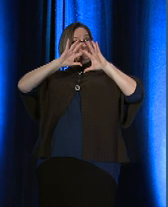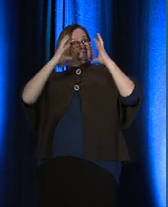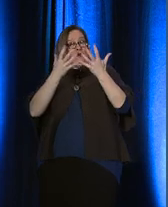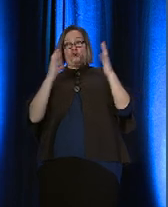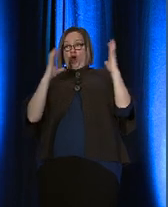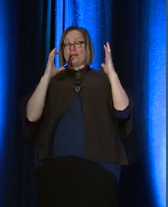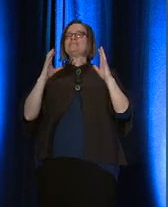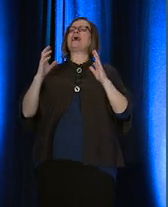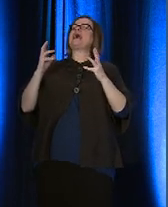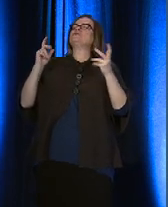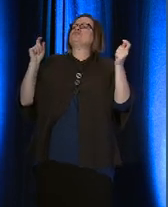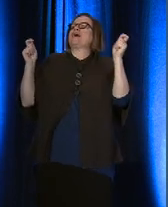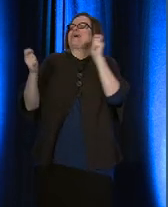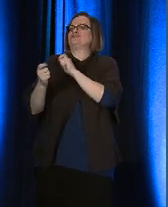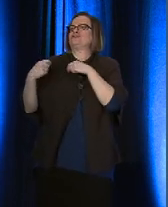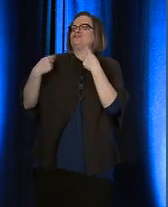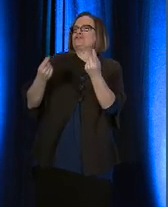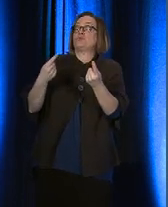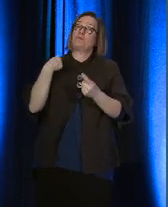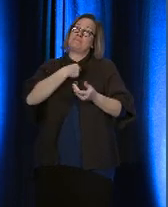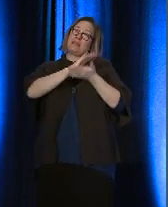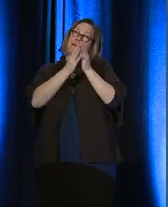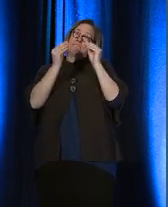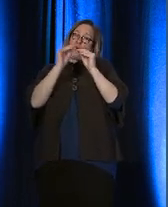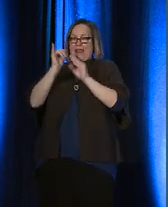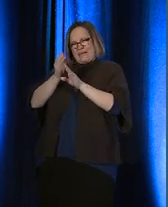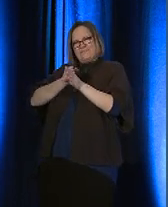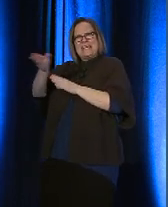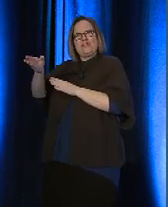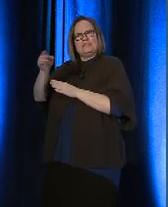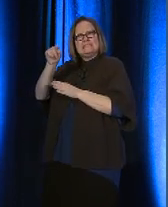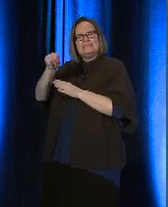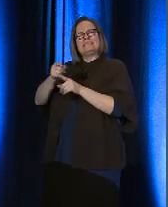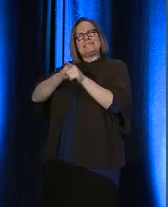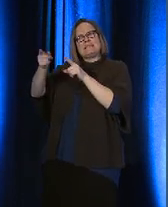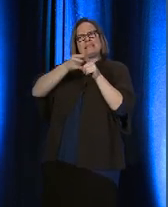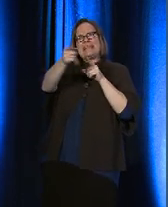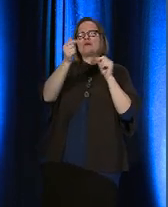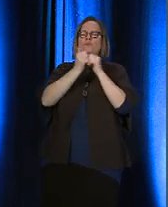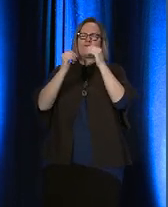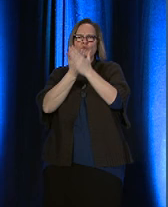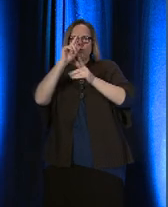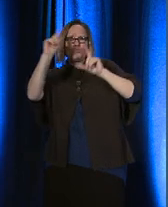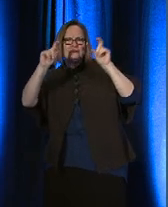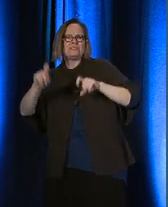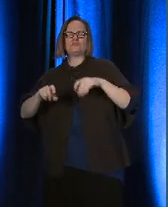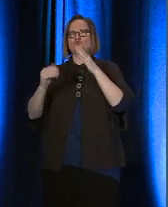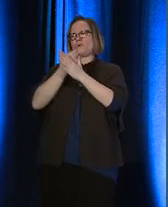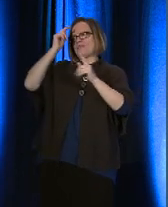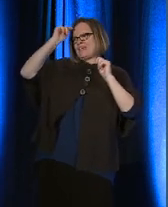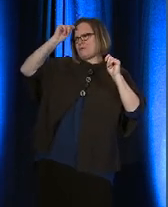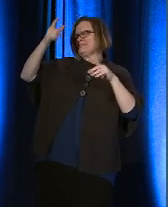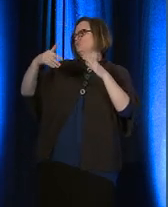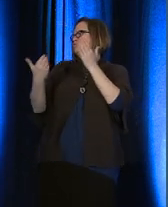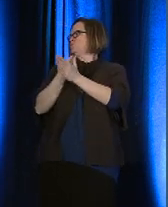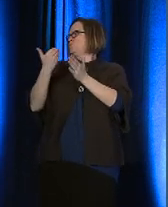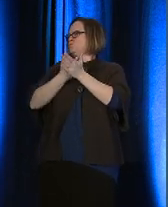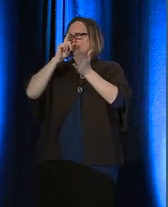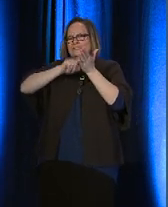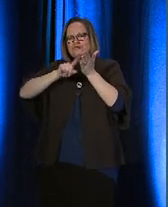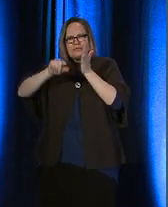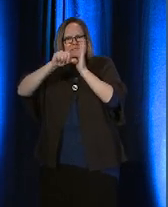We've become more field-like, even disciplinary, with new questions, theories, and research emphases, new journals and